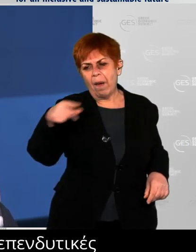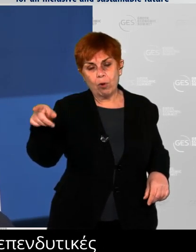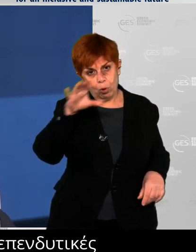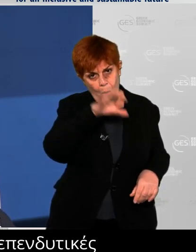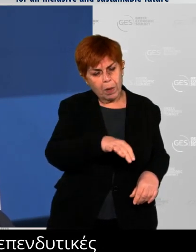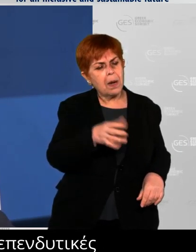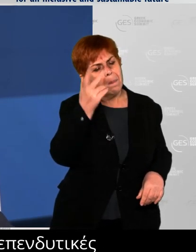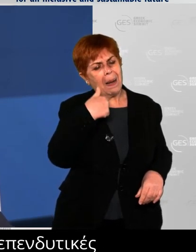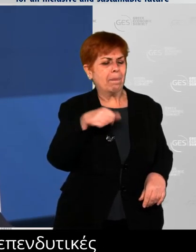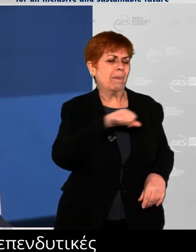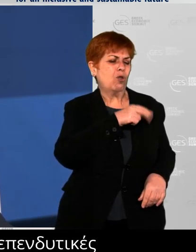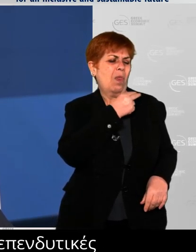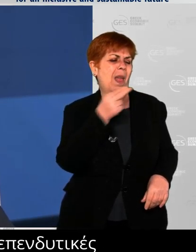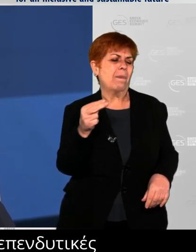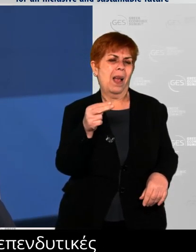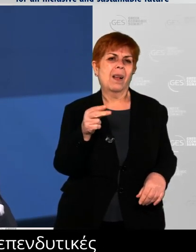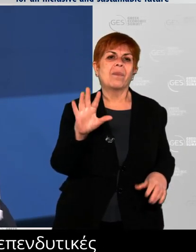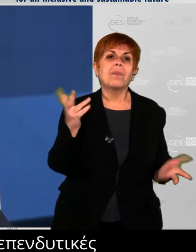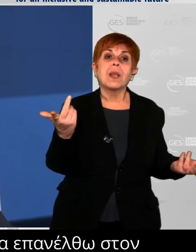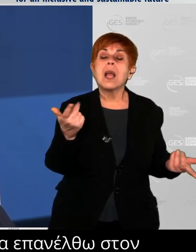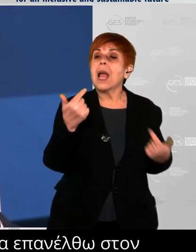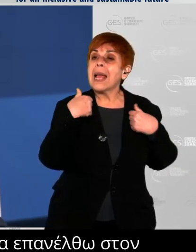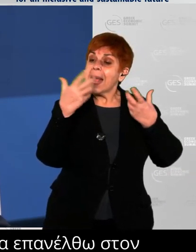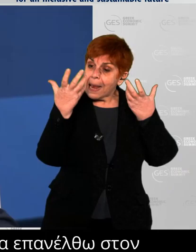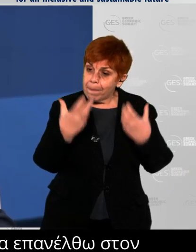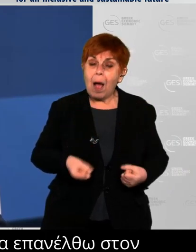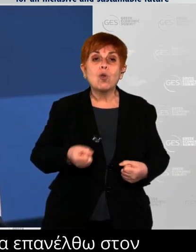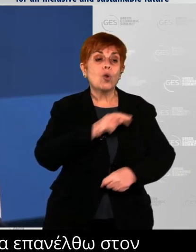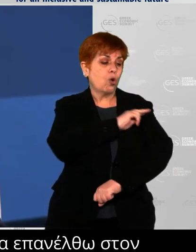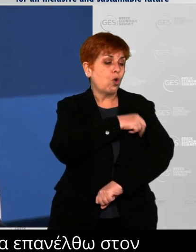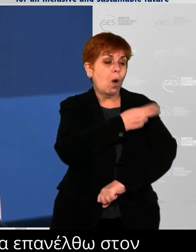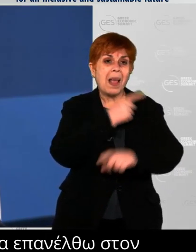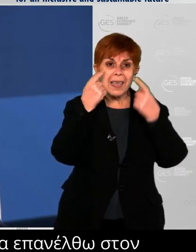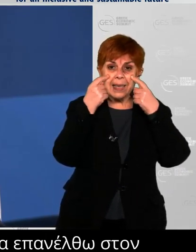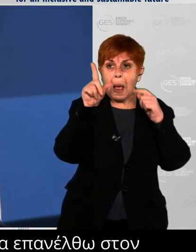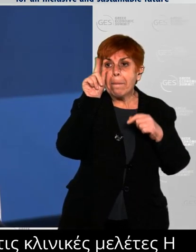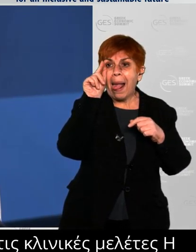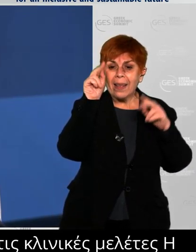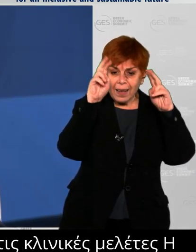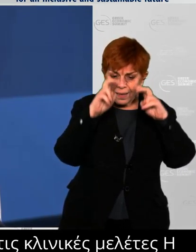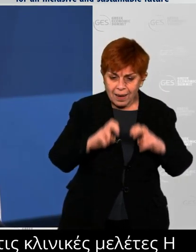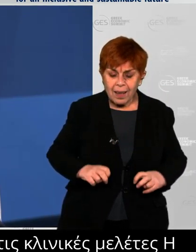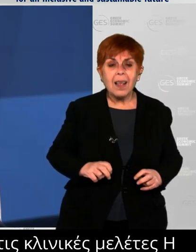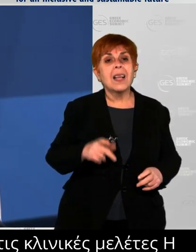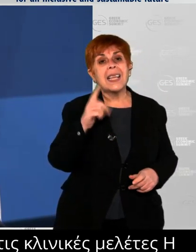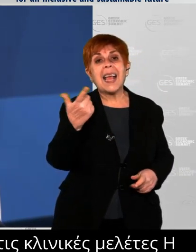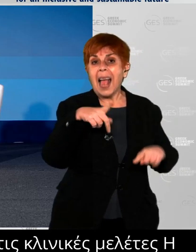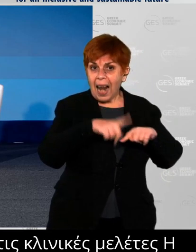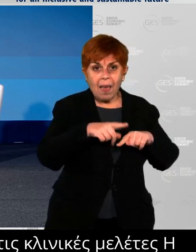human capital necessary to succeed, and it's a question of building the policy framework. Thank you, Mr. Ambassador.